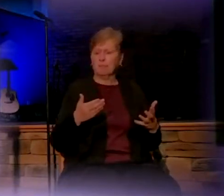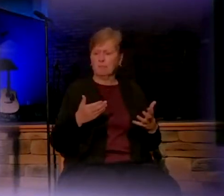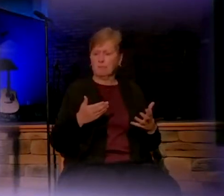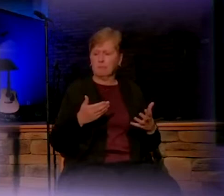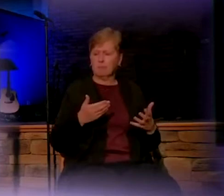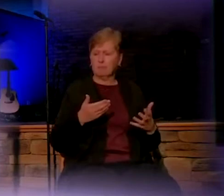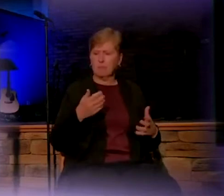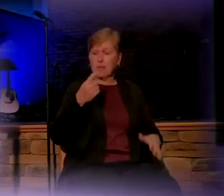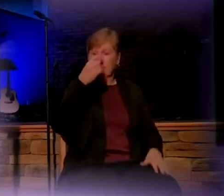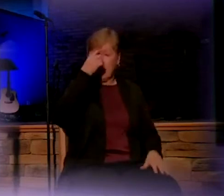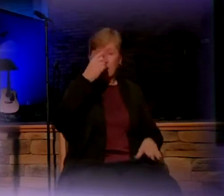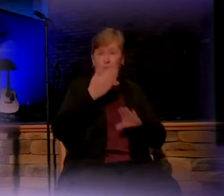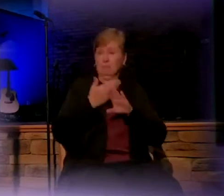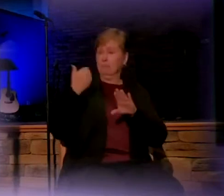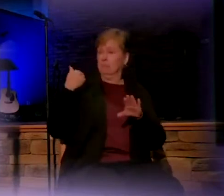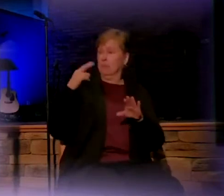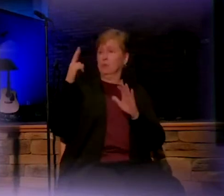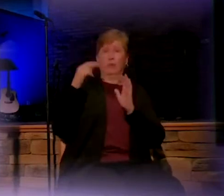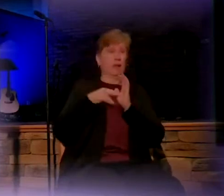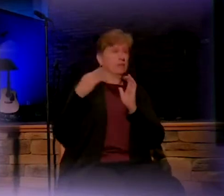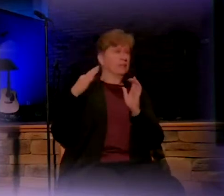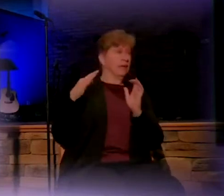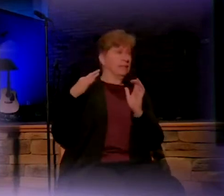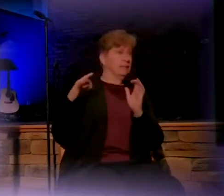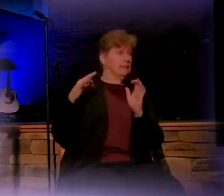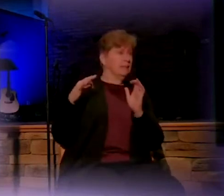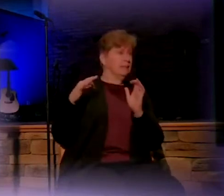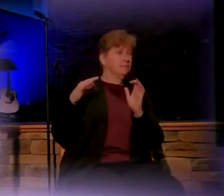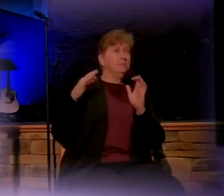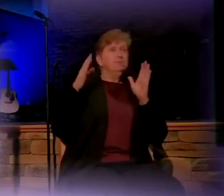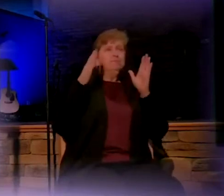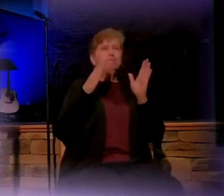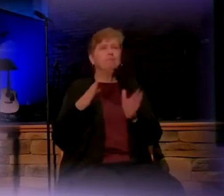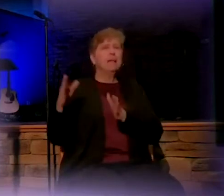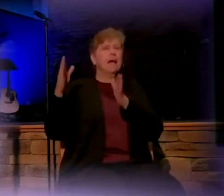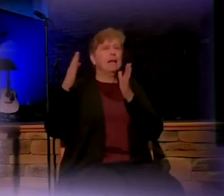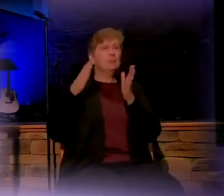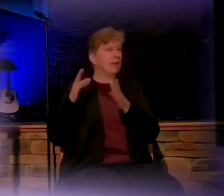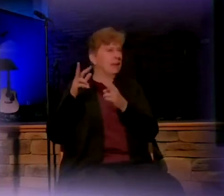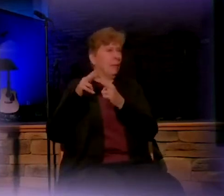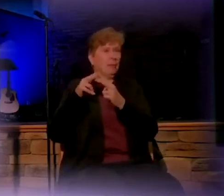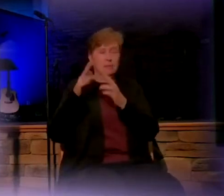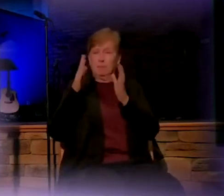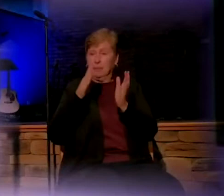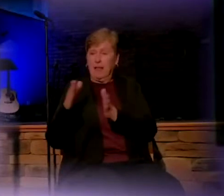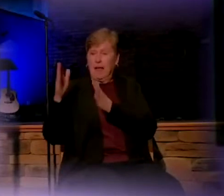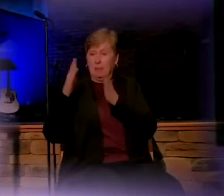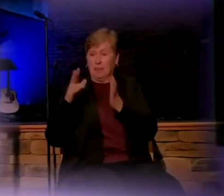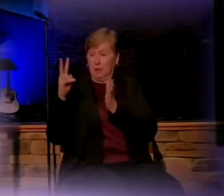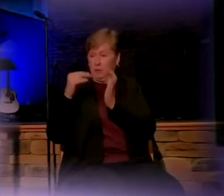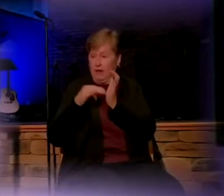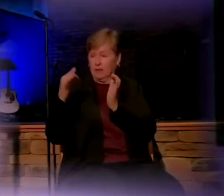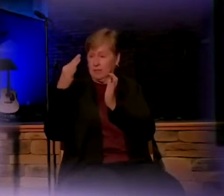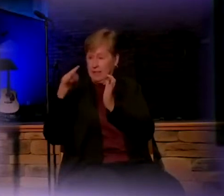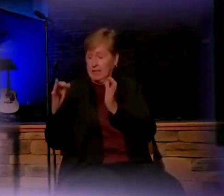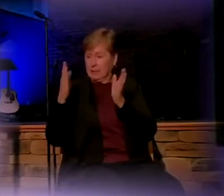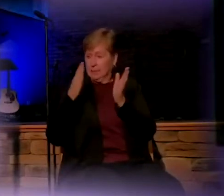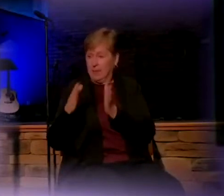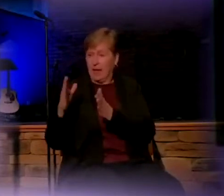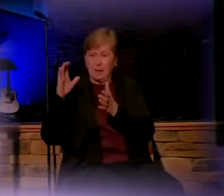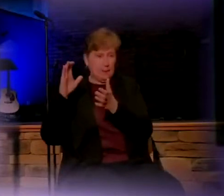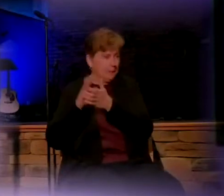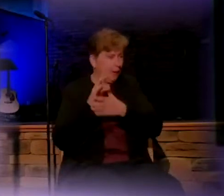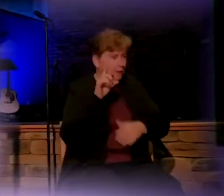those couples. You remember back in 2019 who were planning on getting married in that great year 2020.